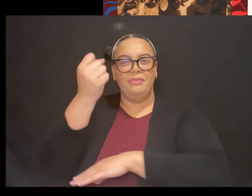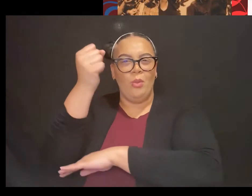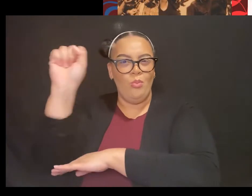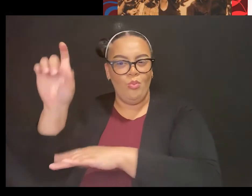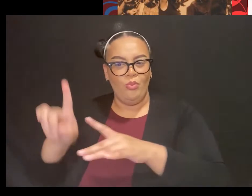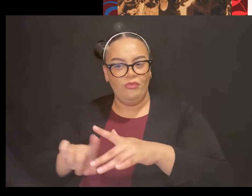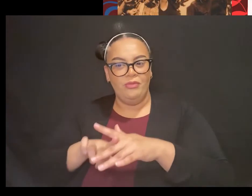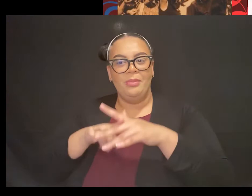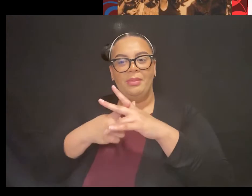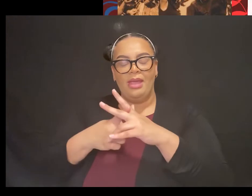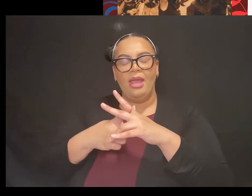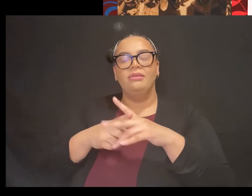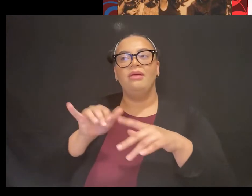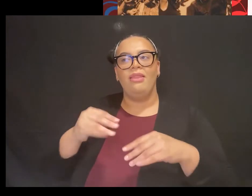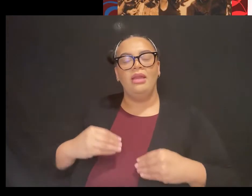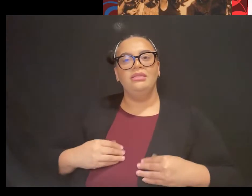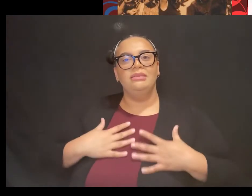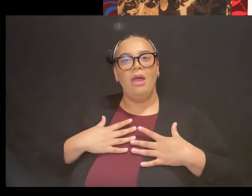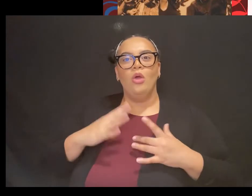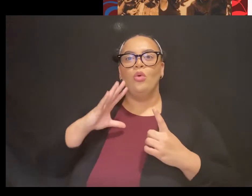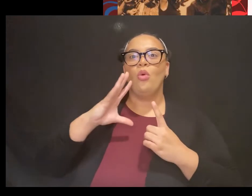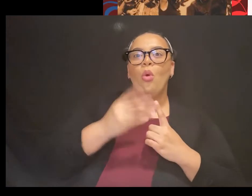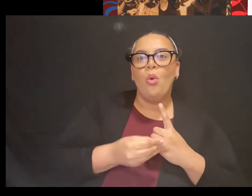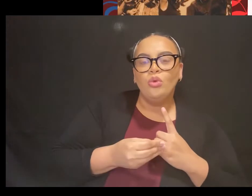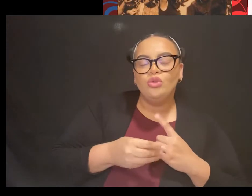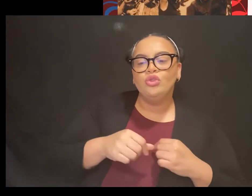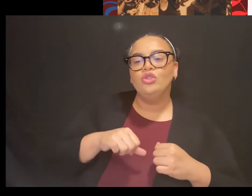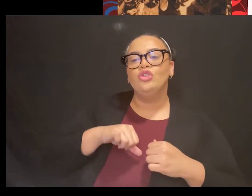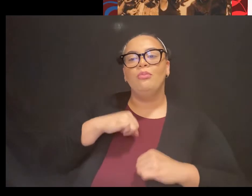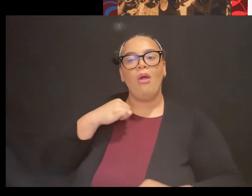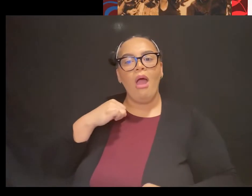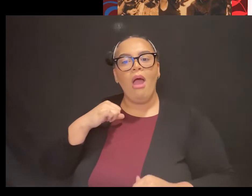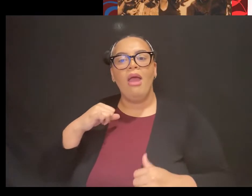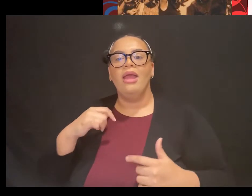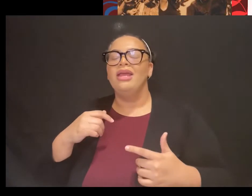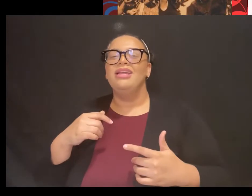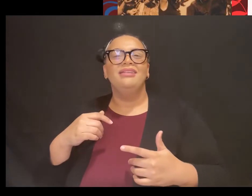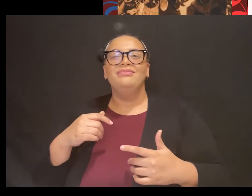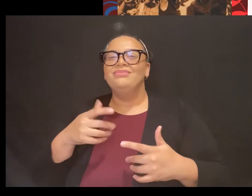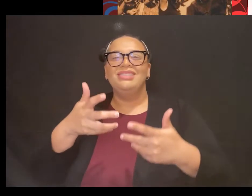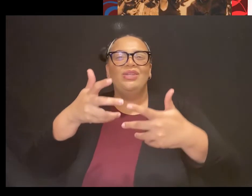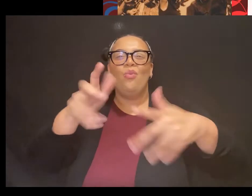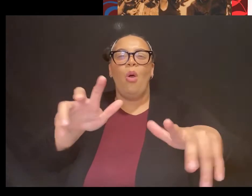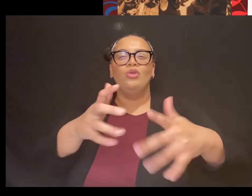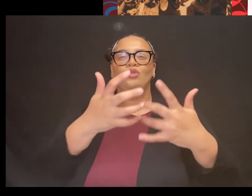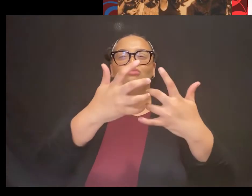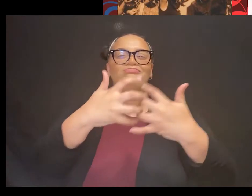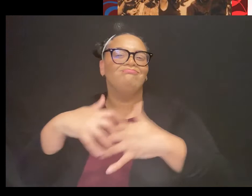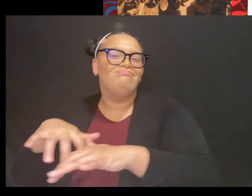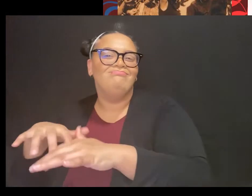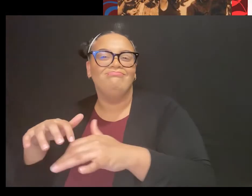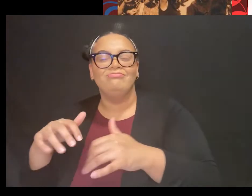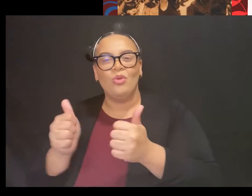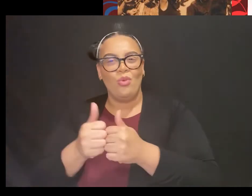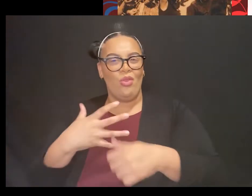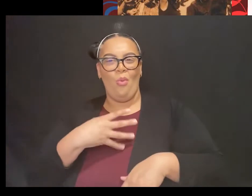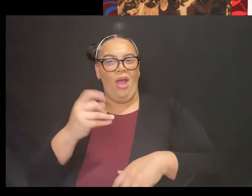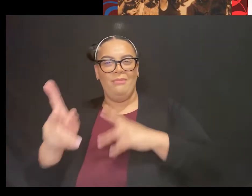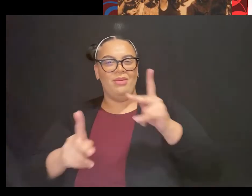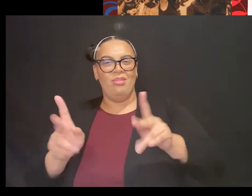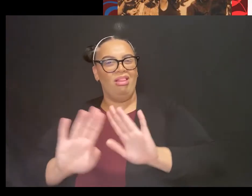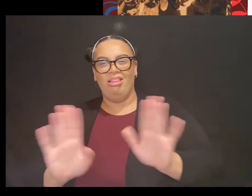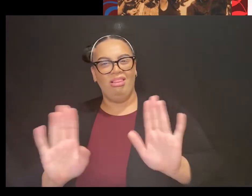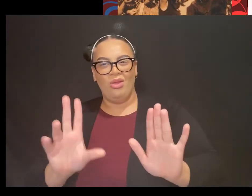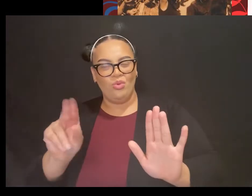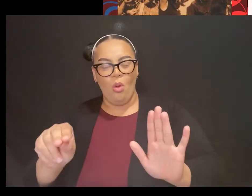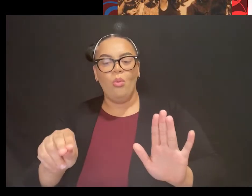They decided no longer to try to blend in as white. They embraced their heritage instead. And in the 50s and